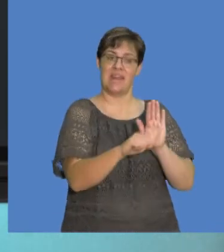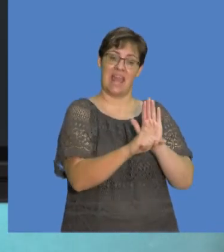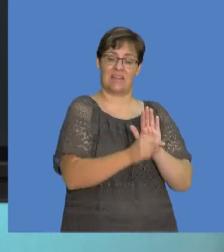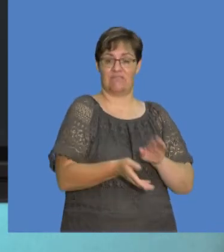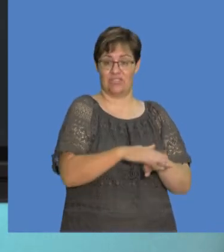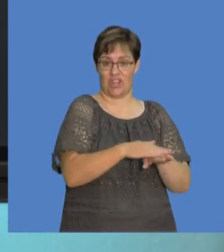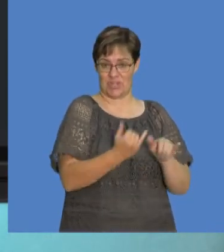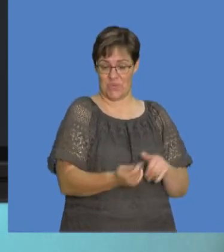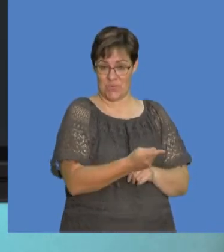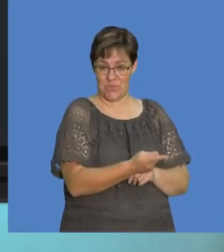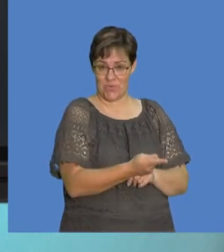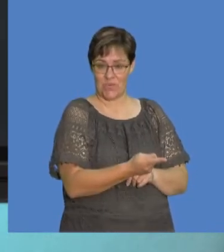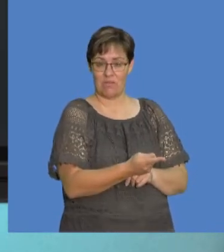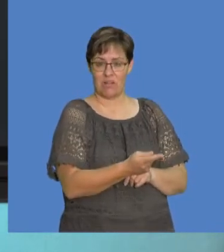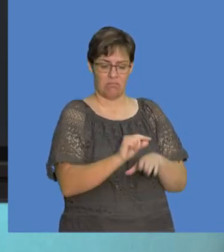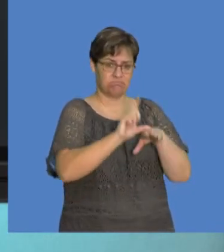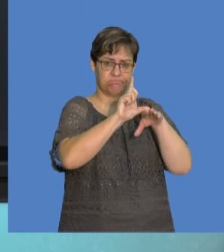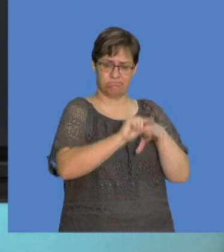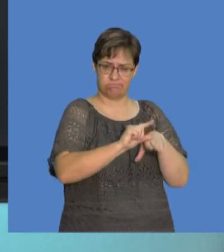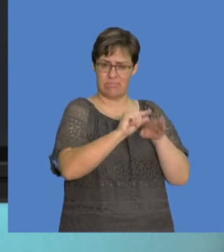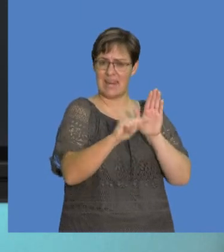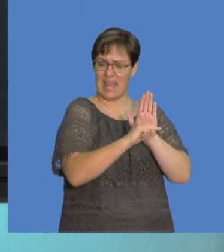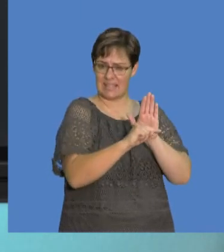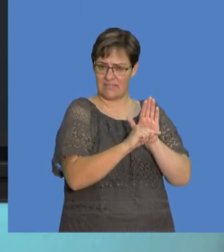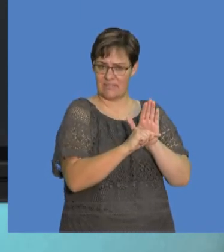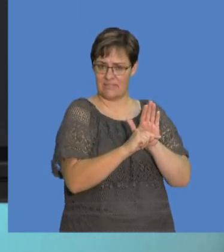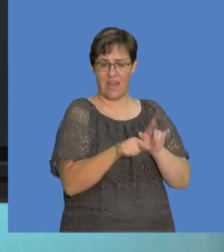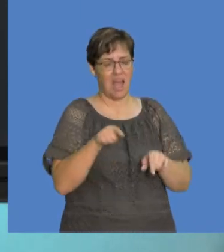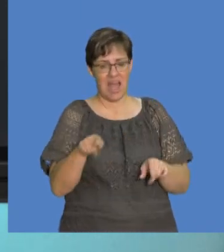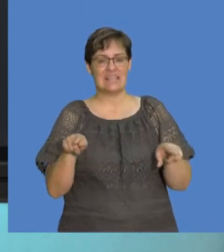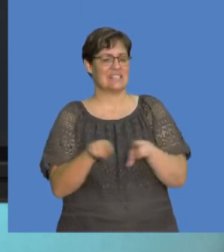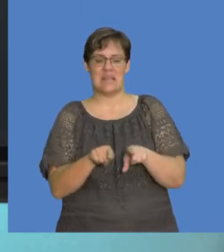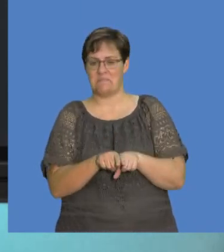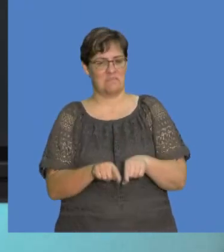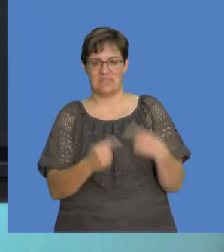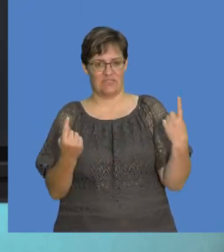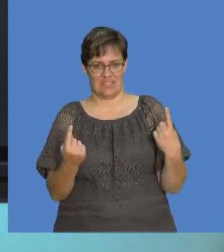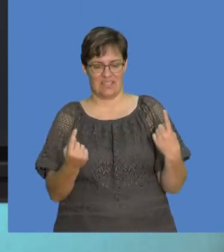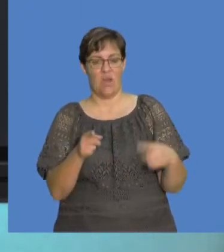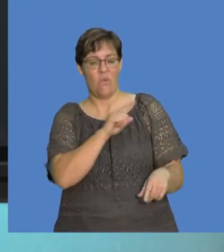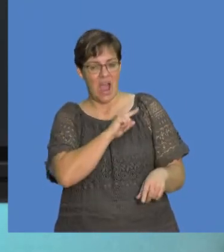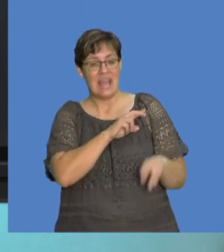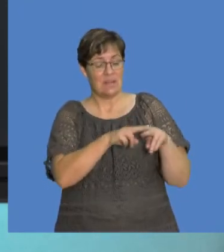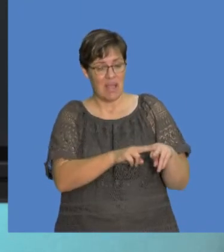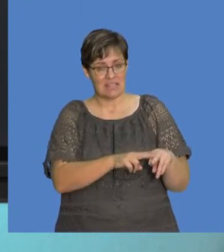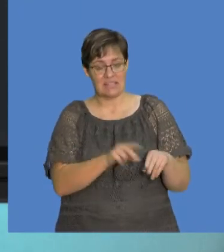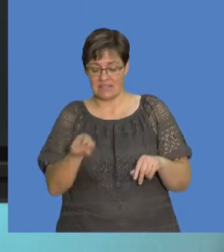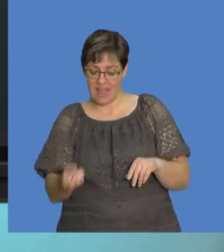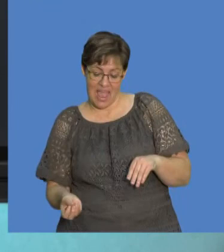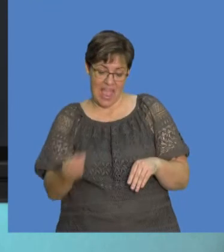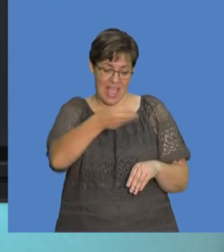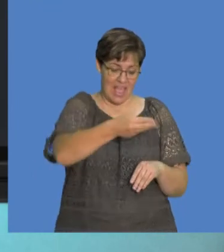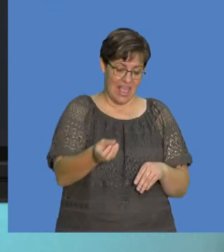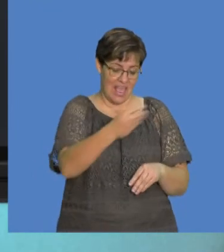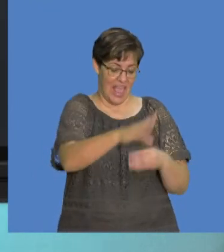achieves a negative charge, the magnitude of that negative charge is not the same, because it depends on the